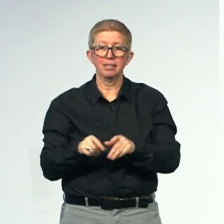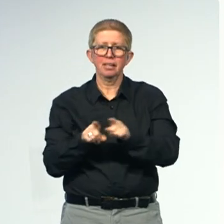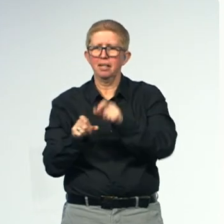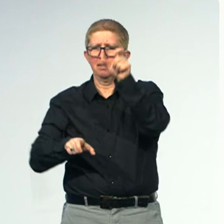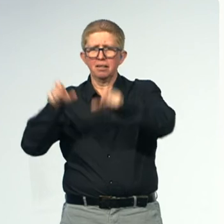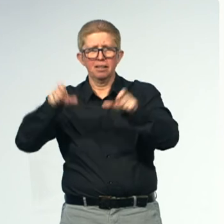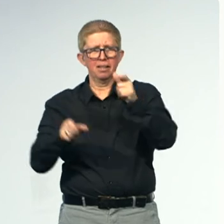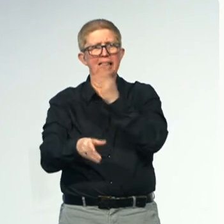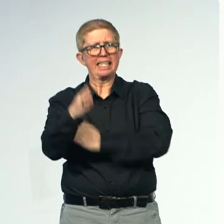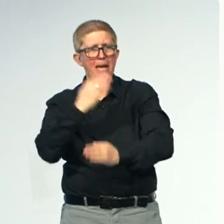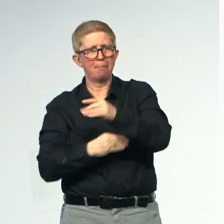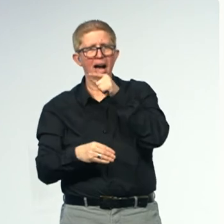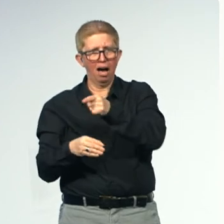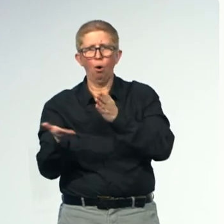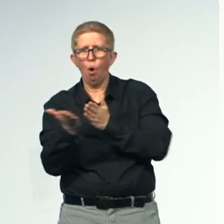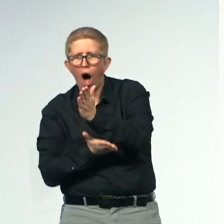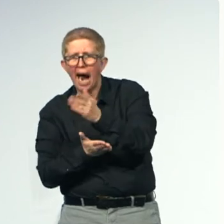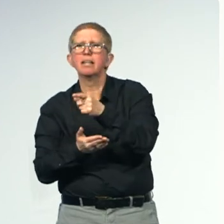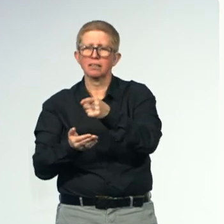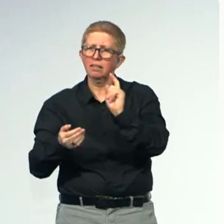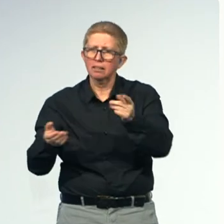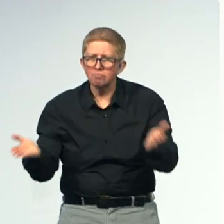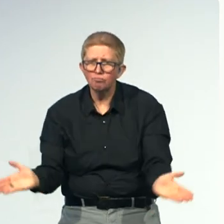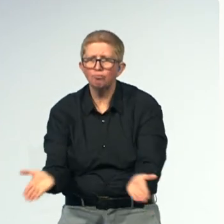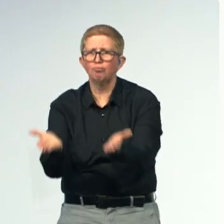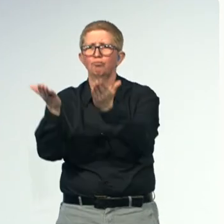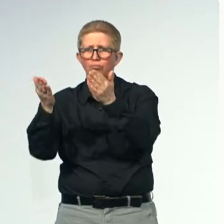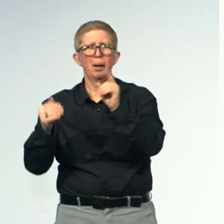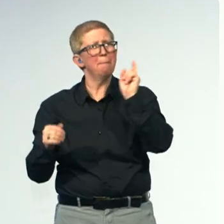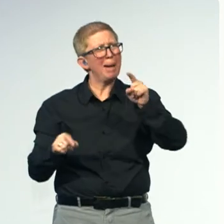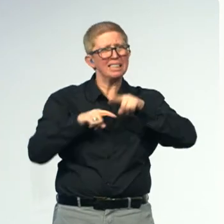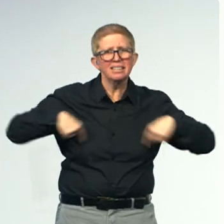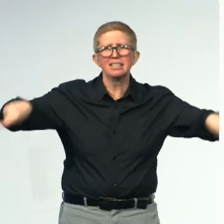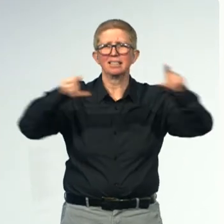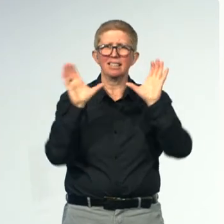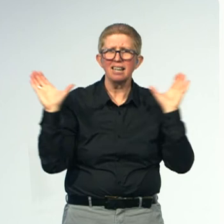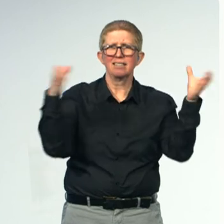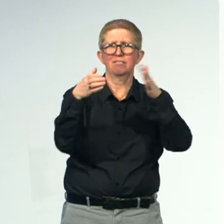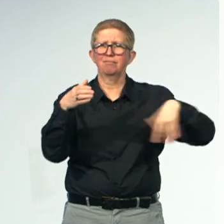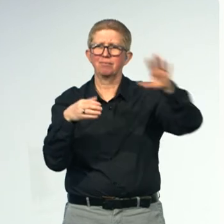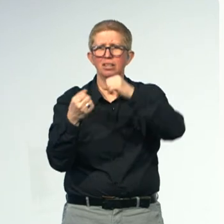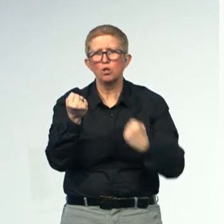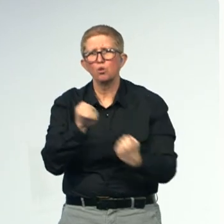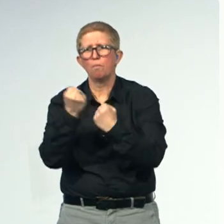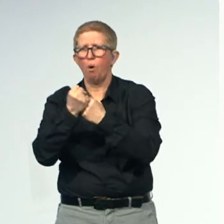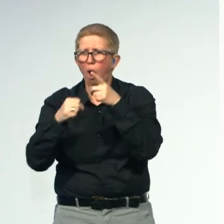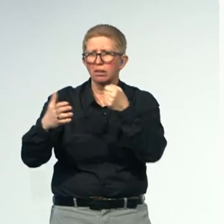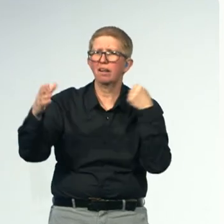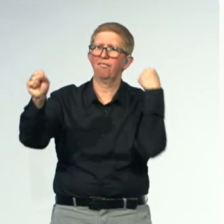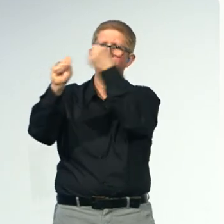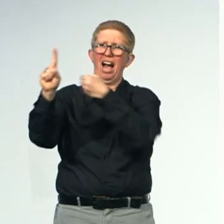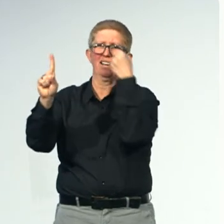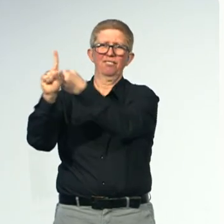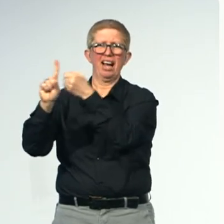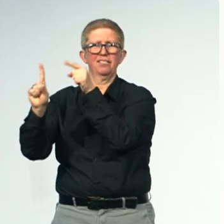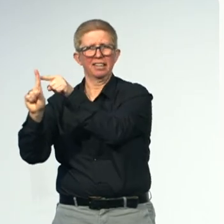Because we are not there before when it's no matter of course that all children go to the same school. When we can use